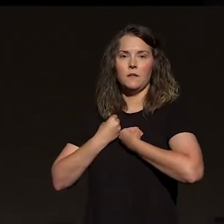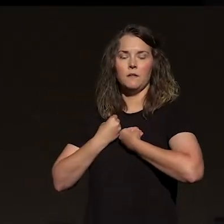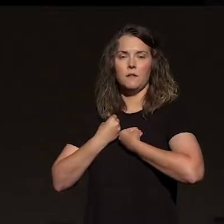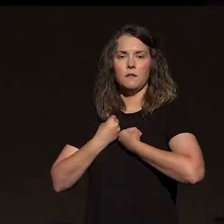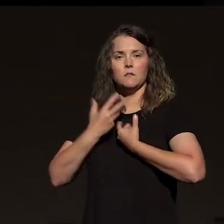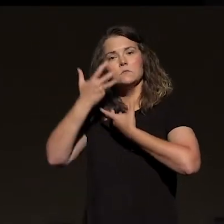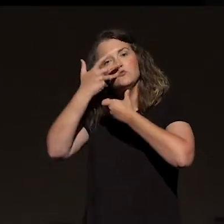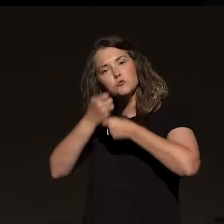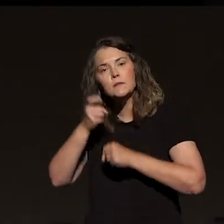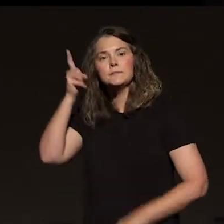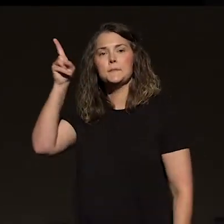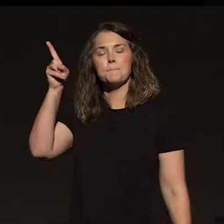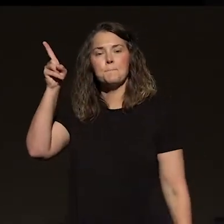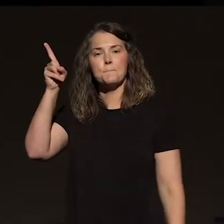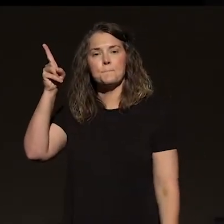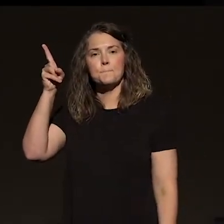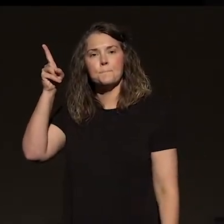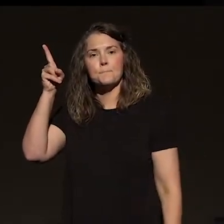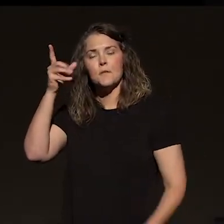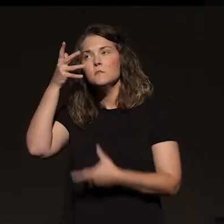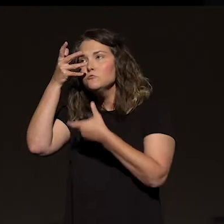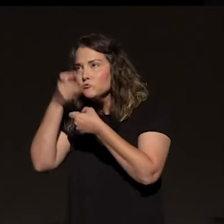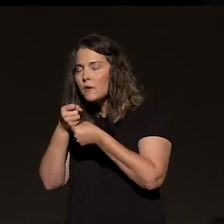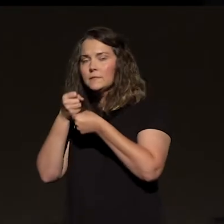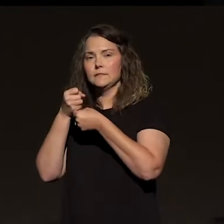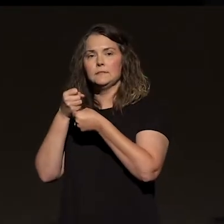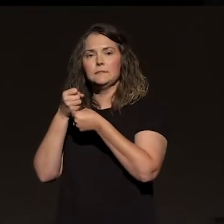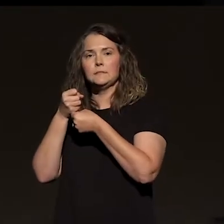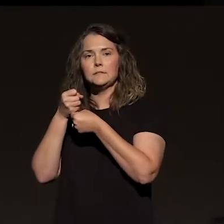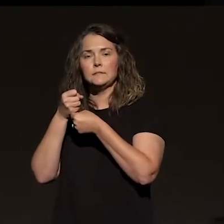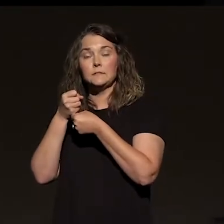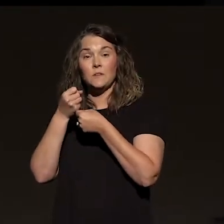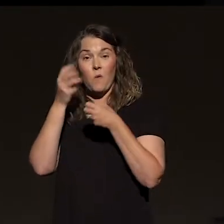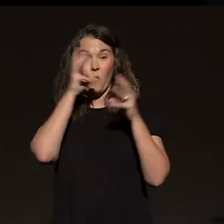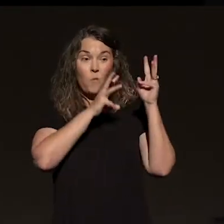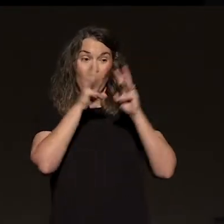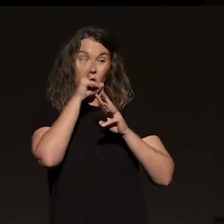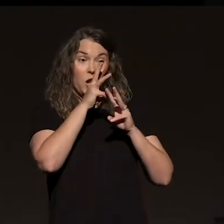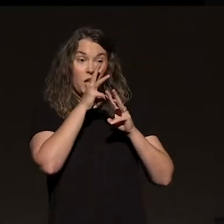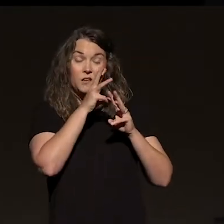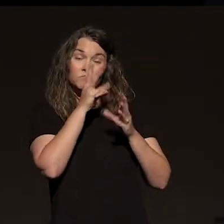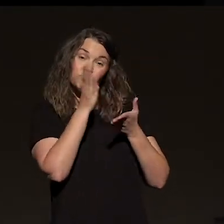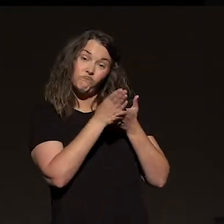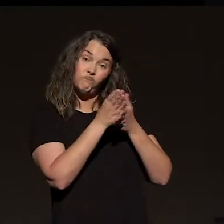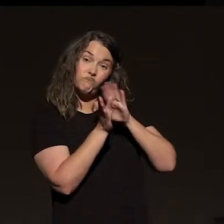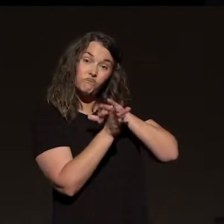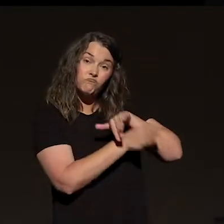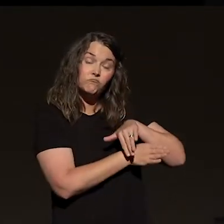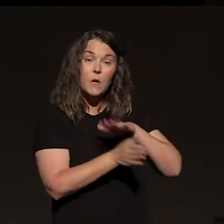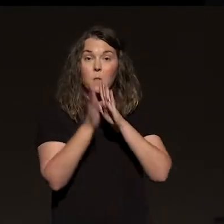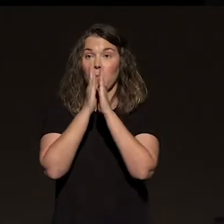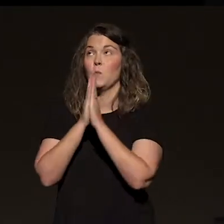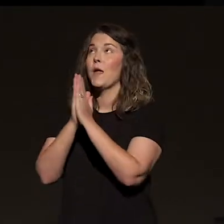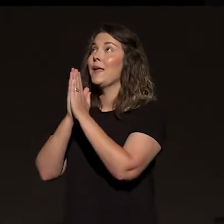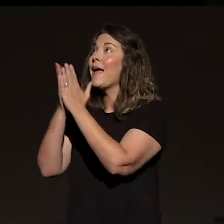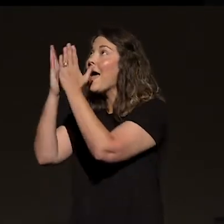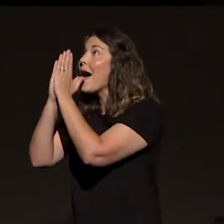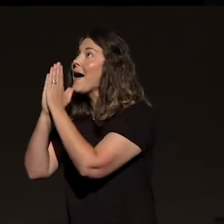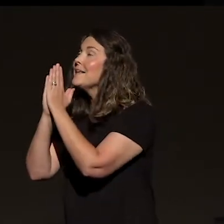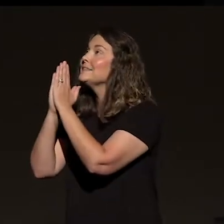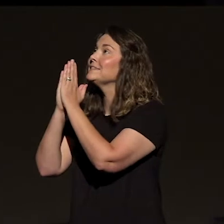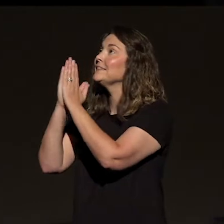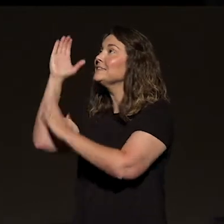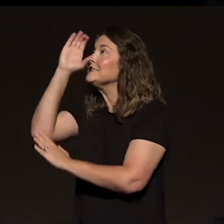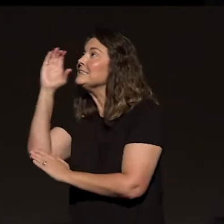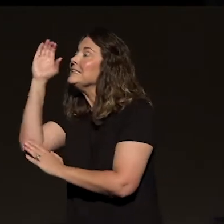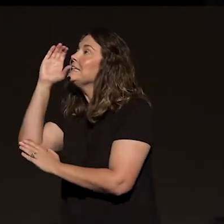worry. Trust. Don't grab. Trust. And while worrying may be out, hey, look, praying is definitely in. Ask, seek, not,